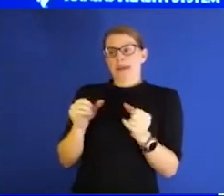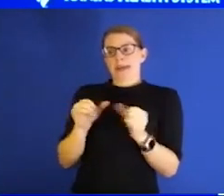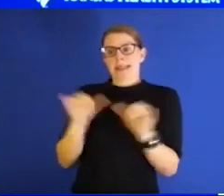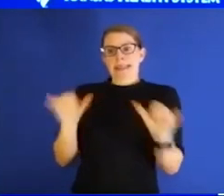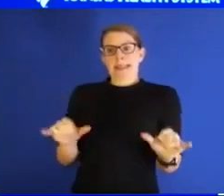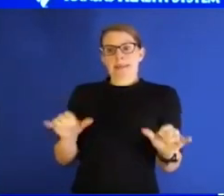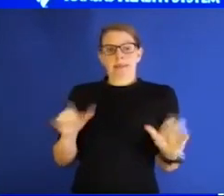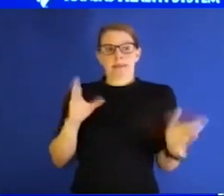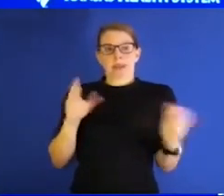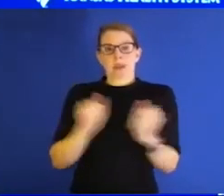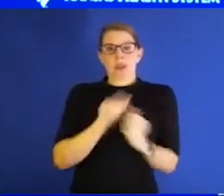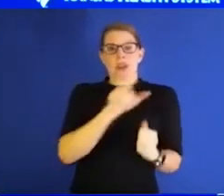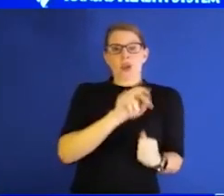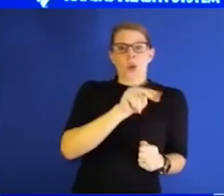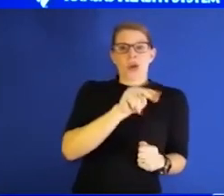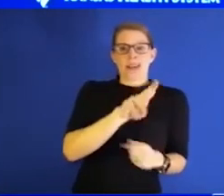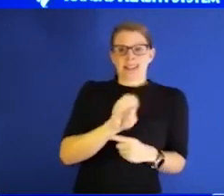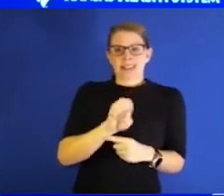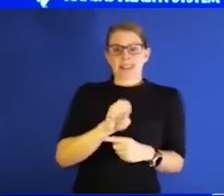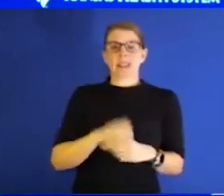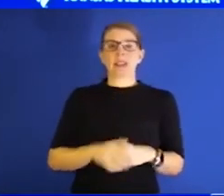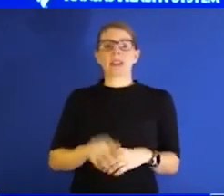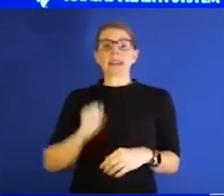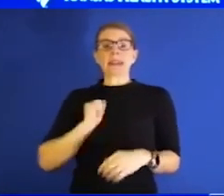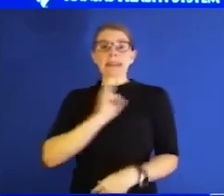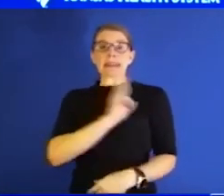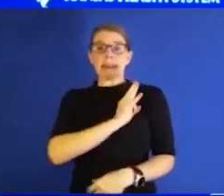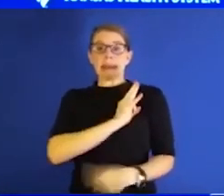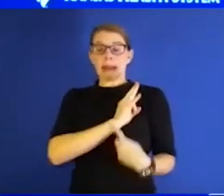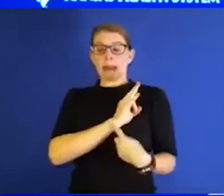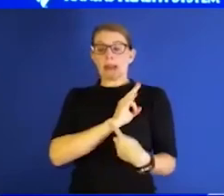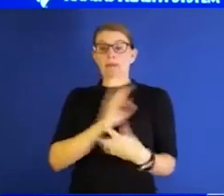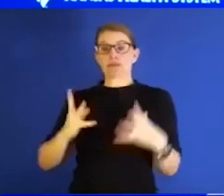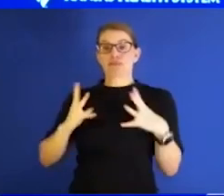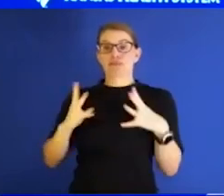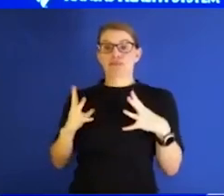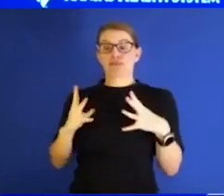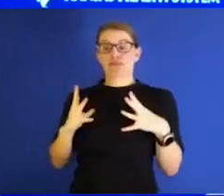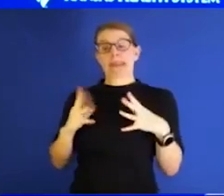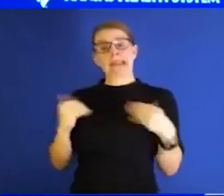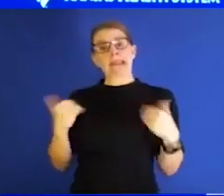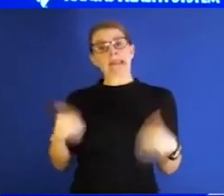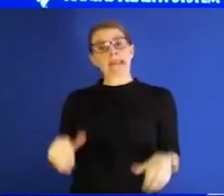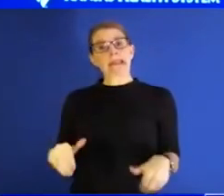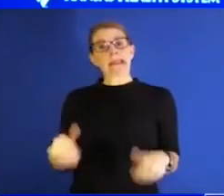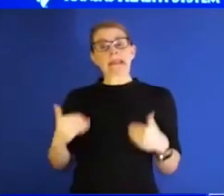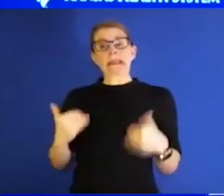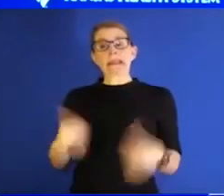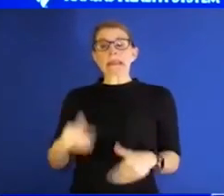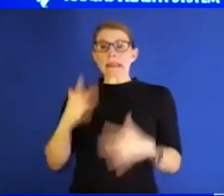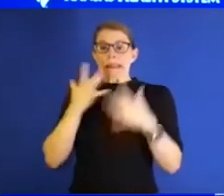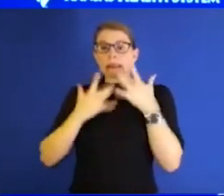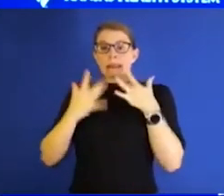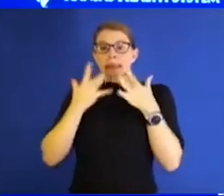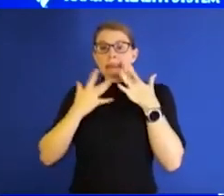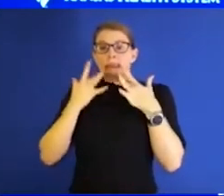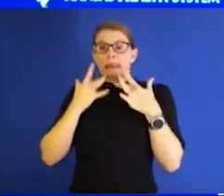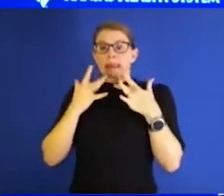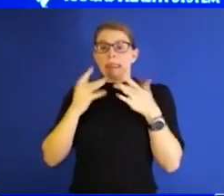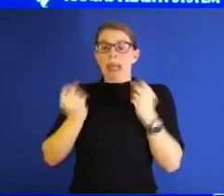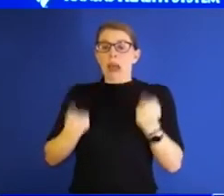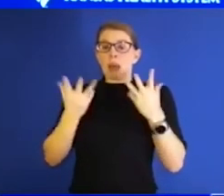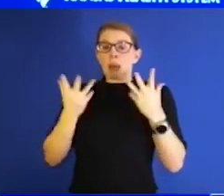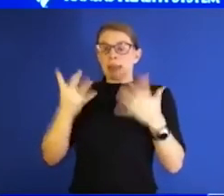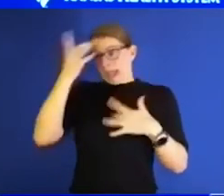about the staff that were out, that led to serious capacity issues because of the amount of ill patients, but also